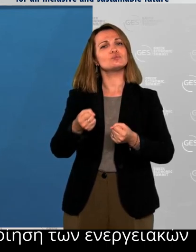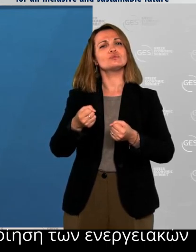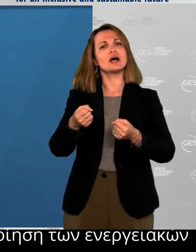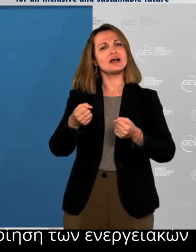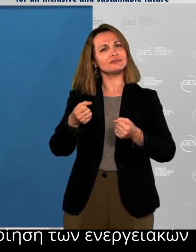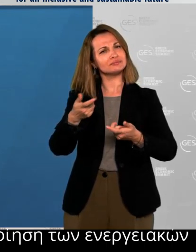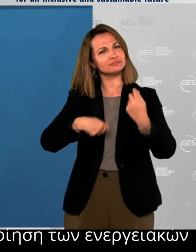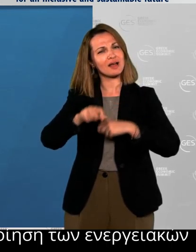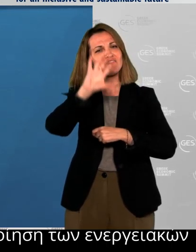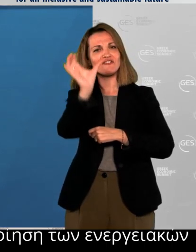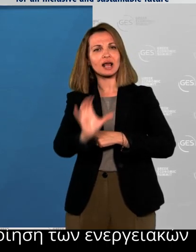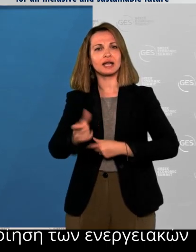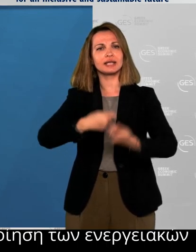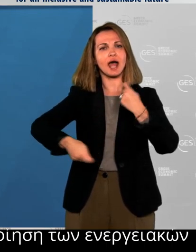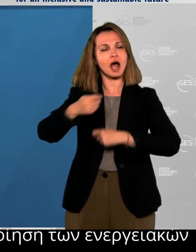this region.